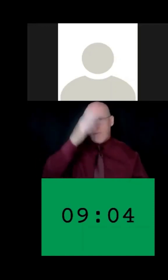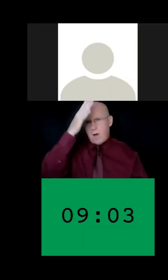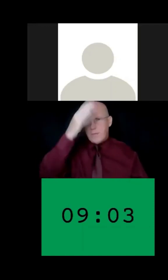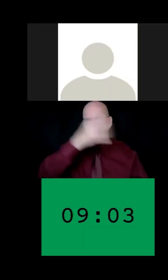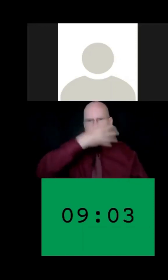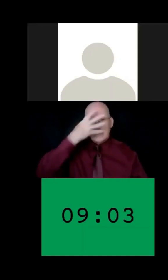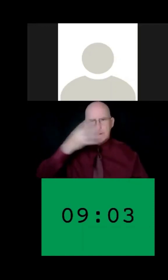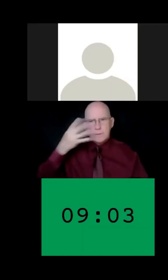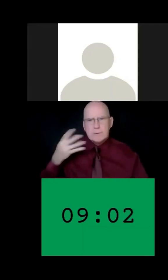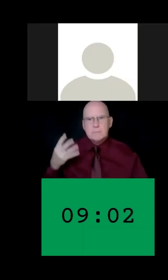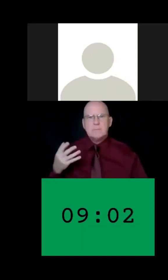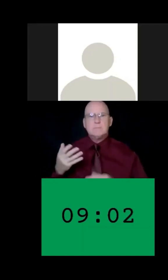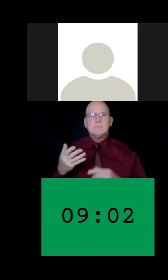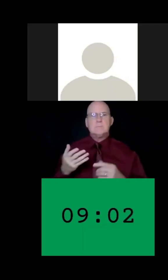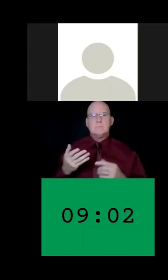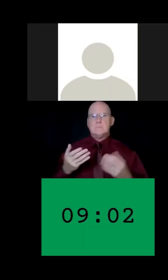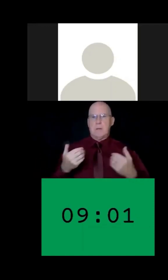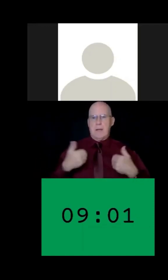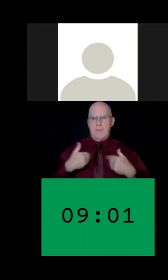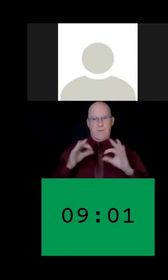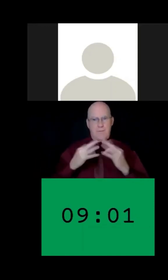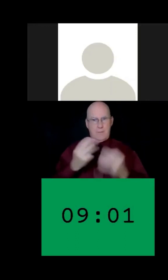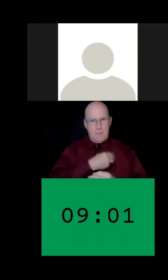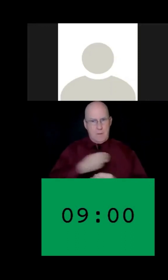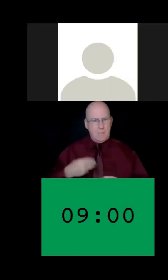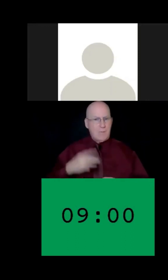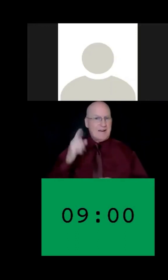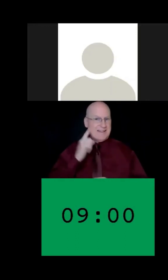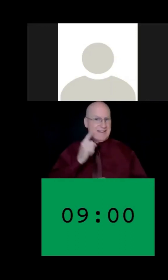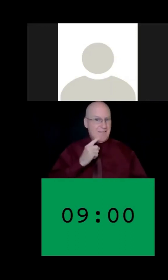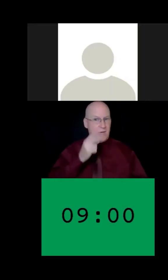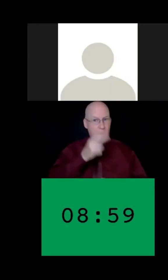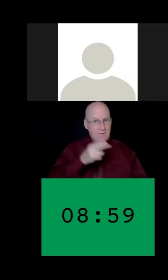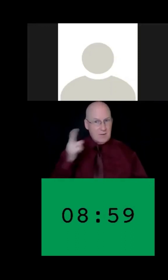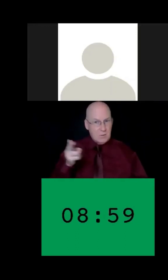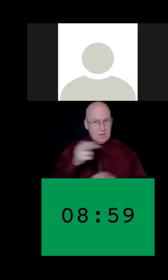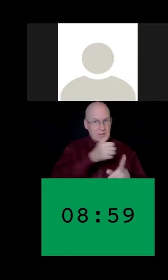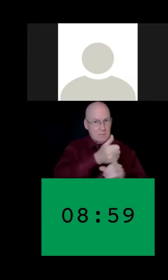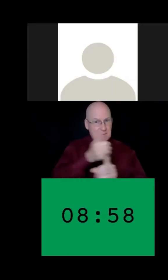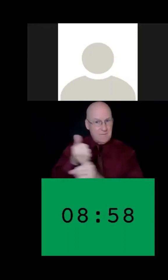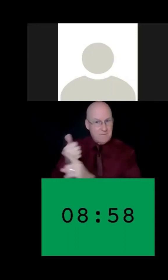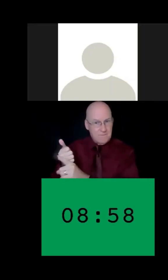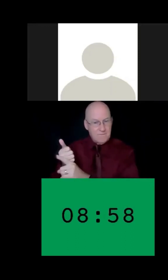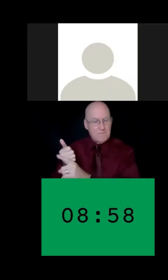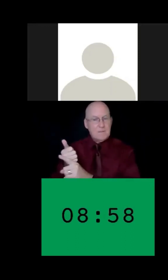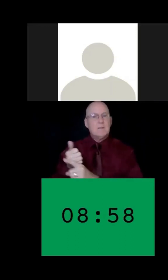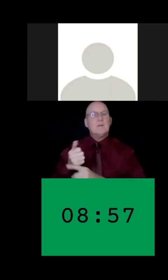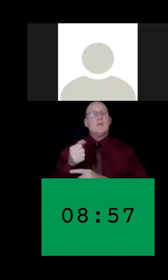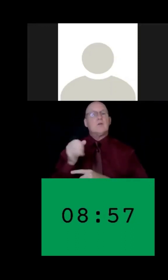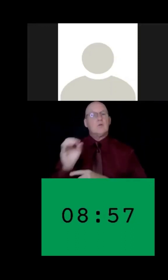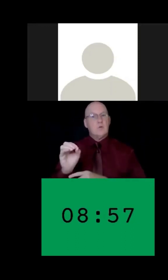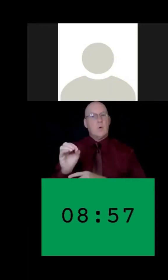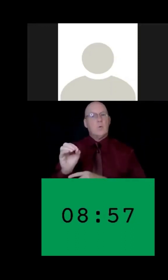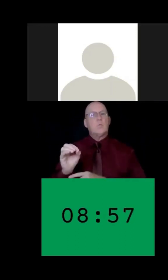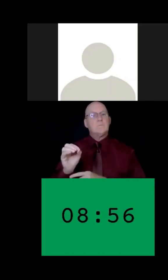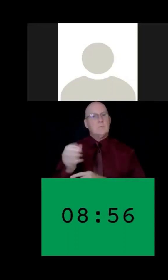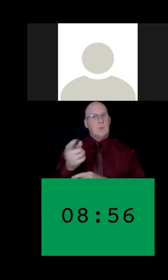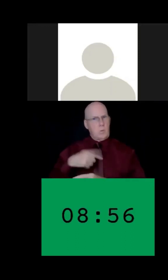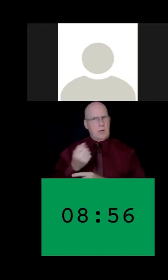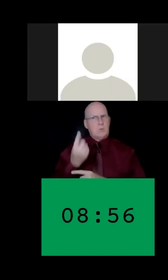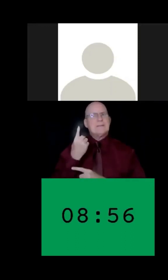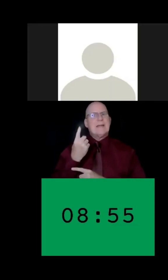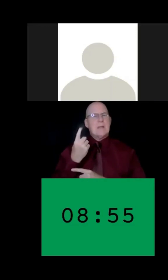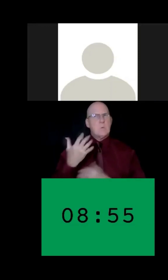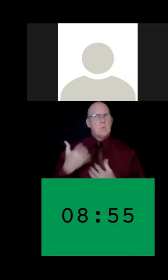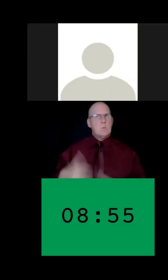or having family members that were deaf or hard of hearing. And so, we really understand the disparities that